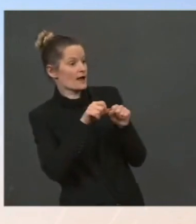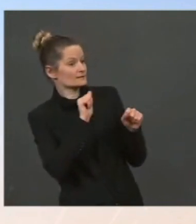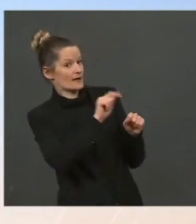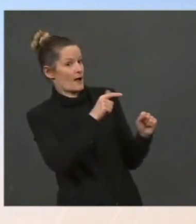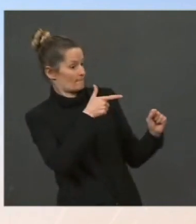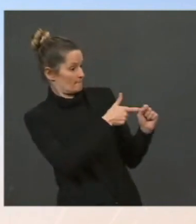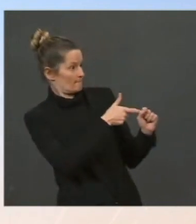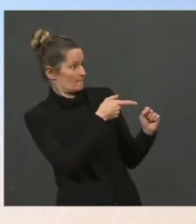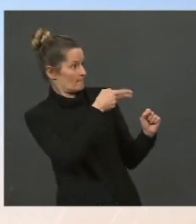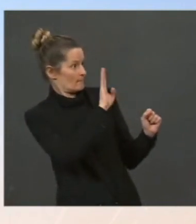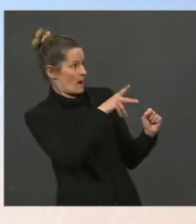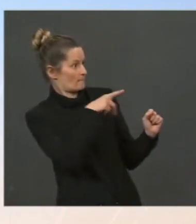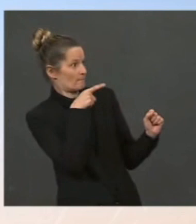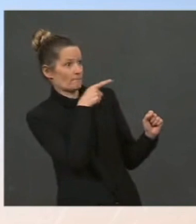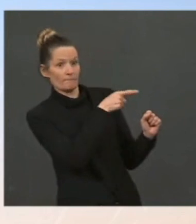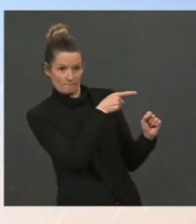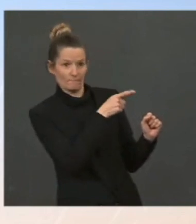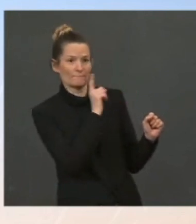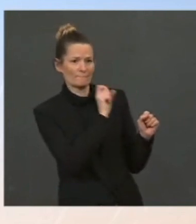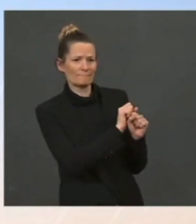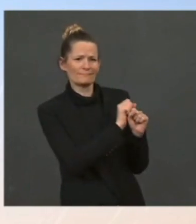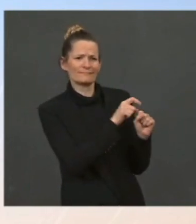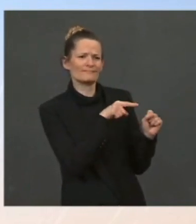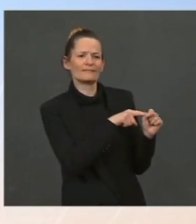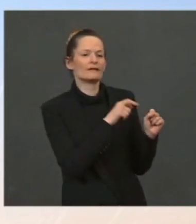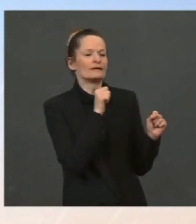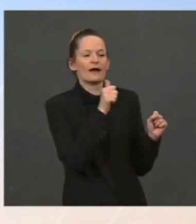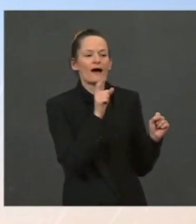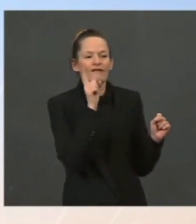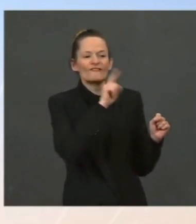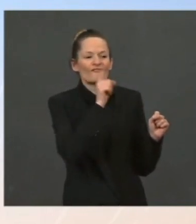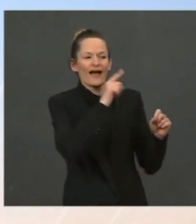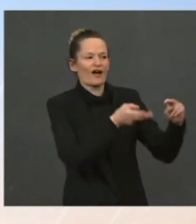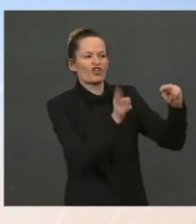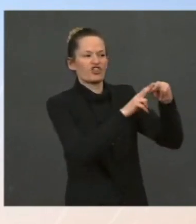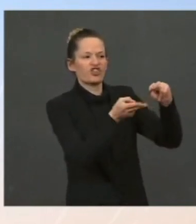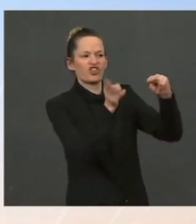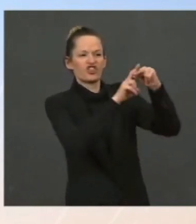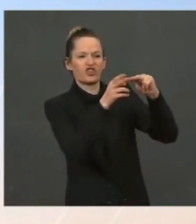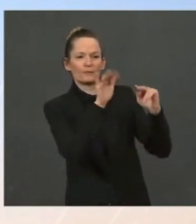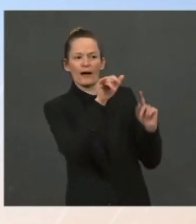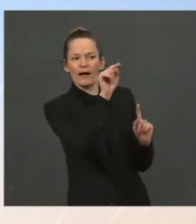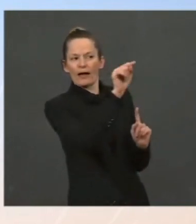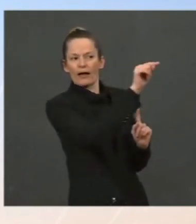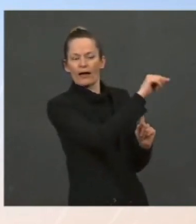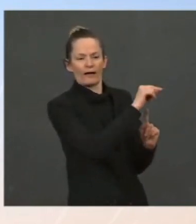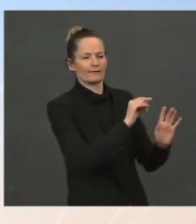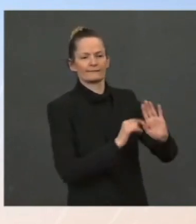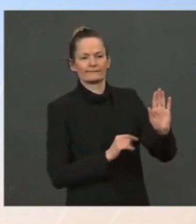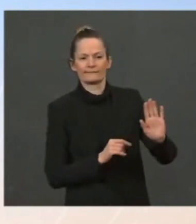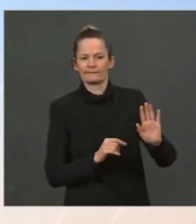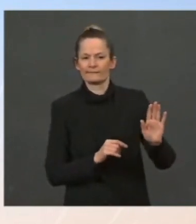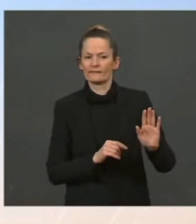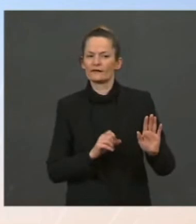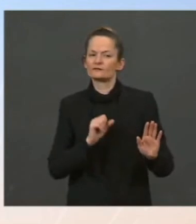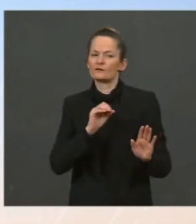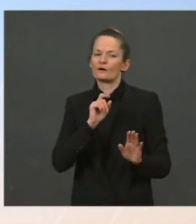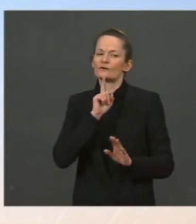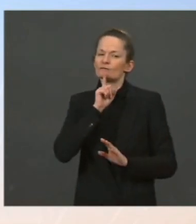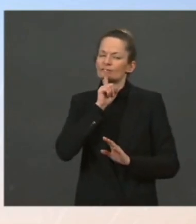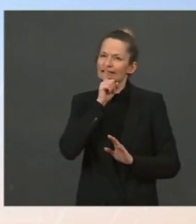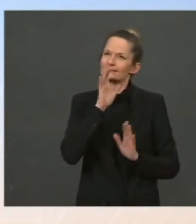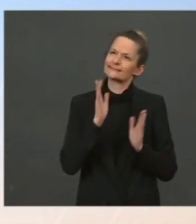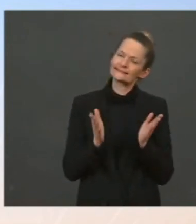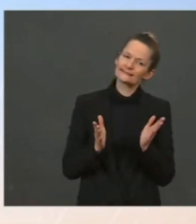being held artificially high for some reason. So as I mentioned, it is unusual that the